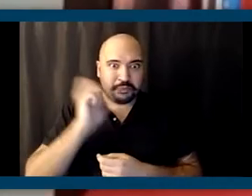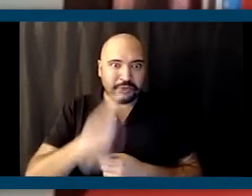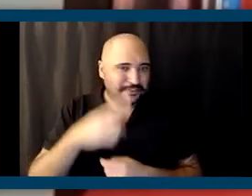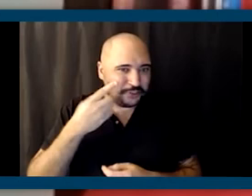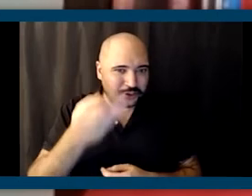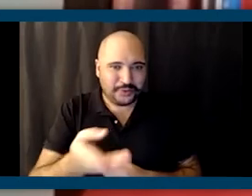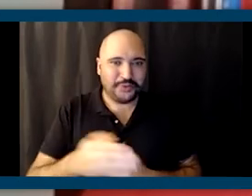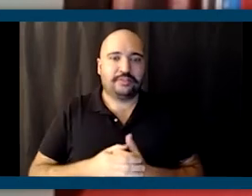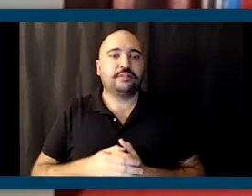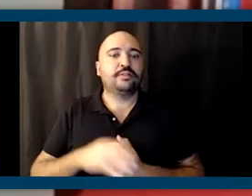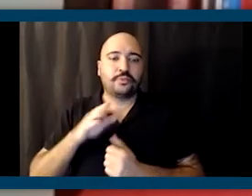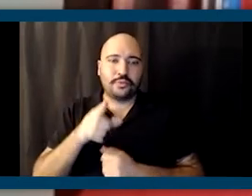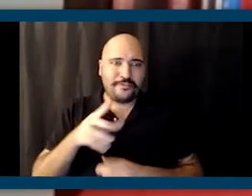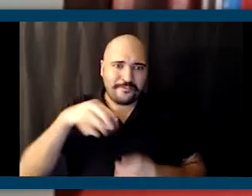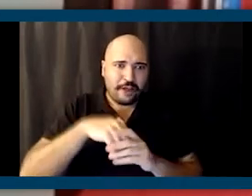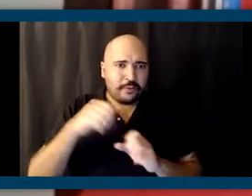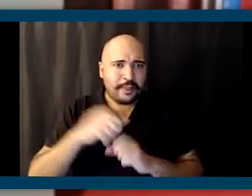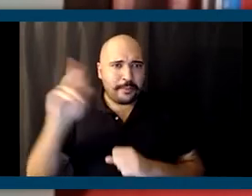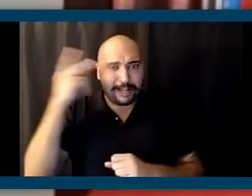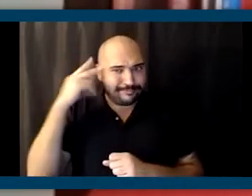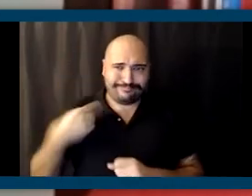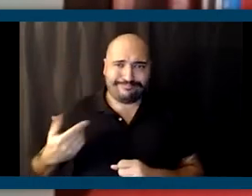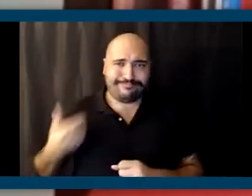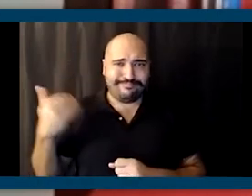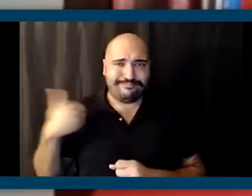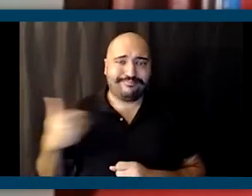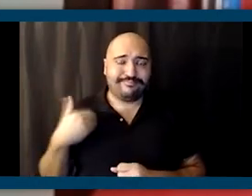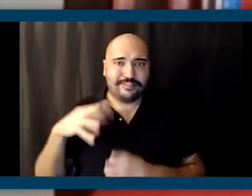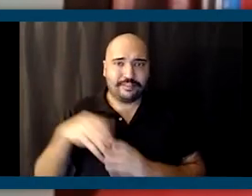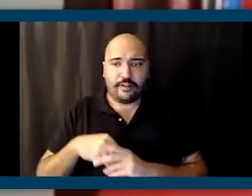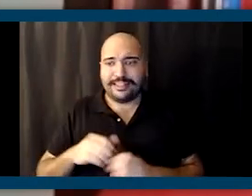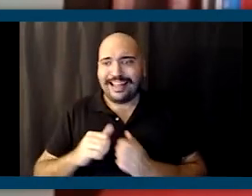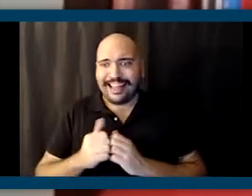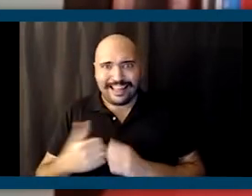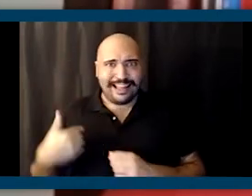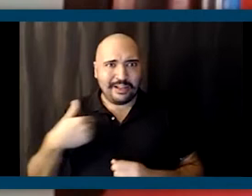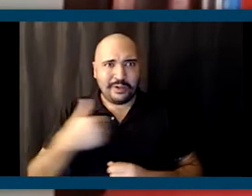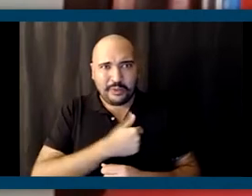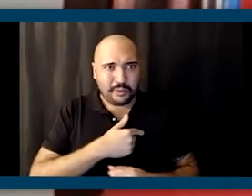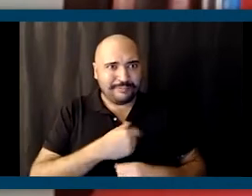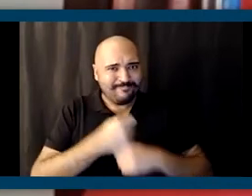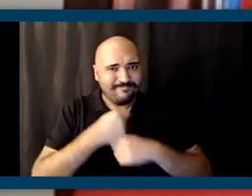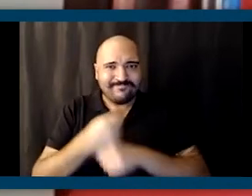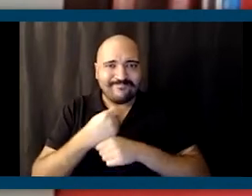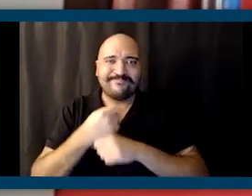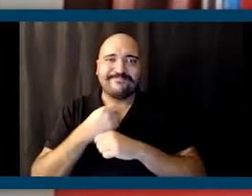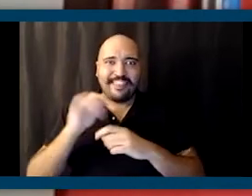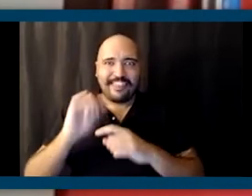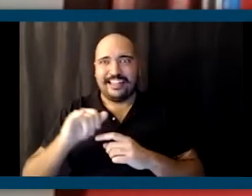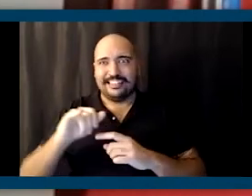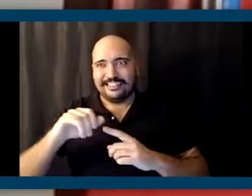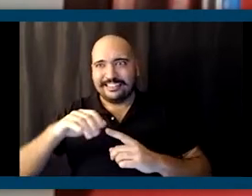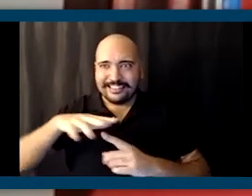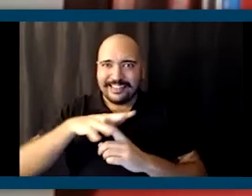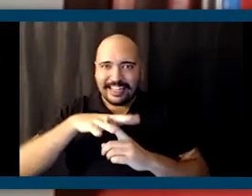You've been involved in politics from a young age. How can we create the conditions for more young black people